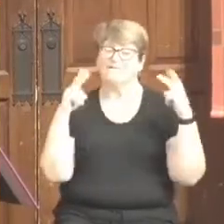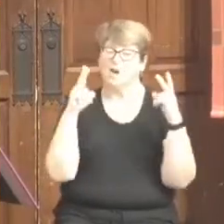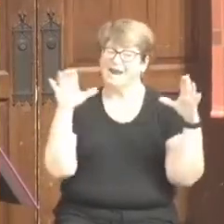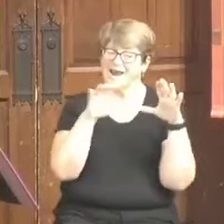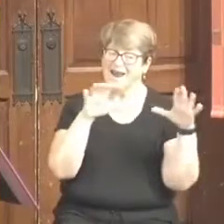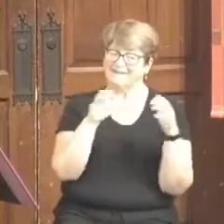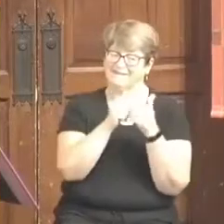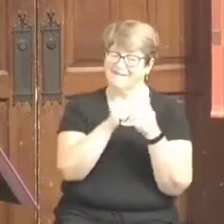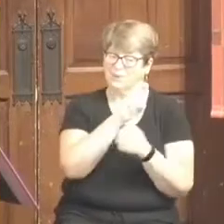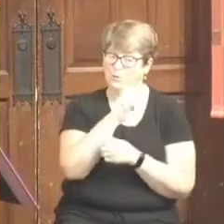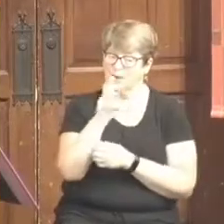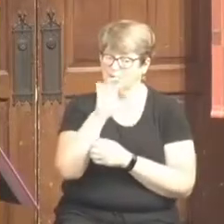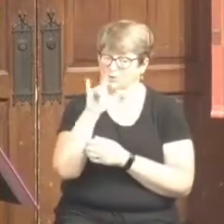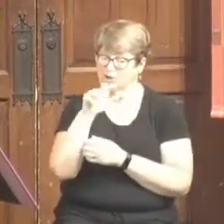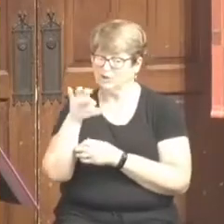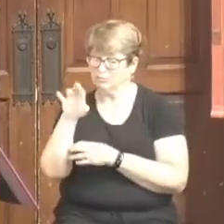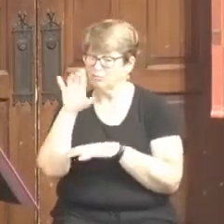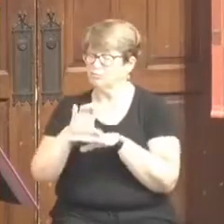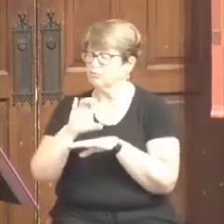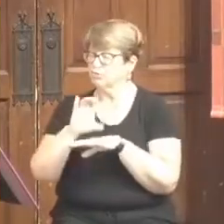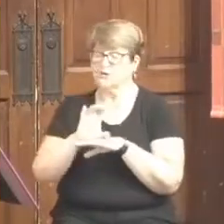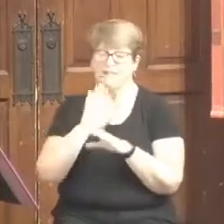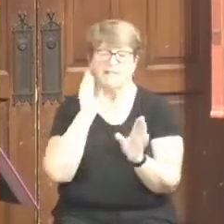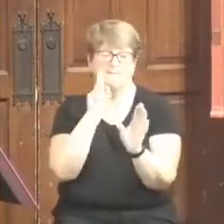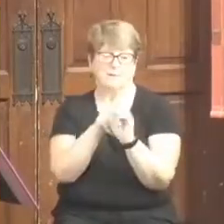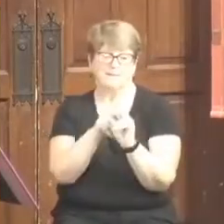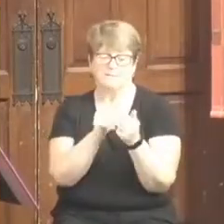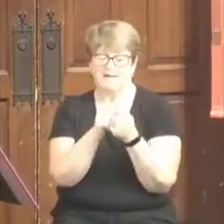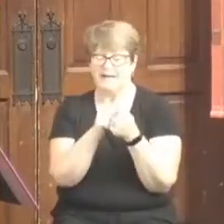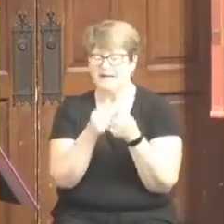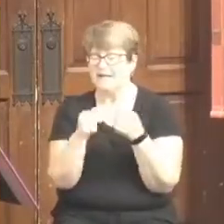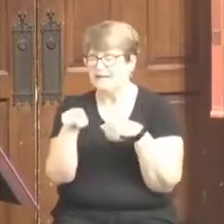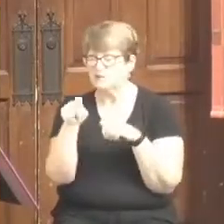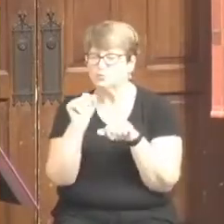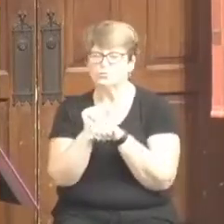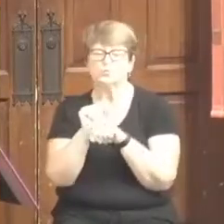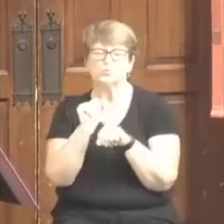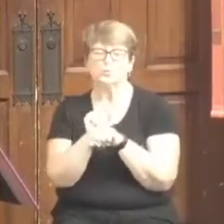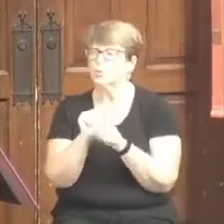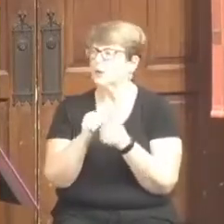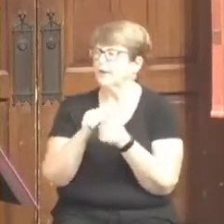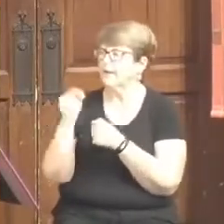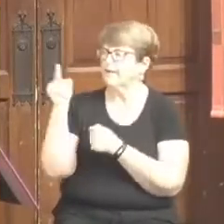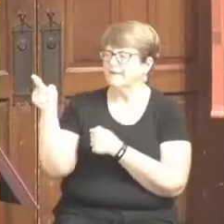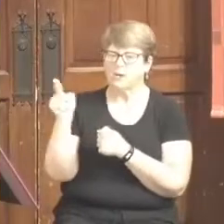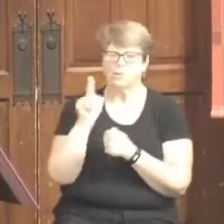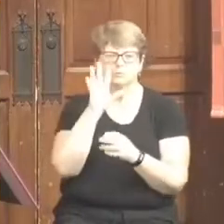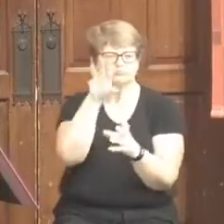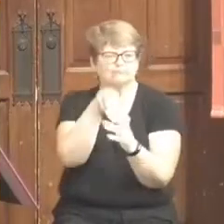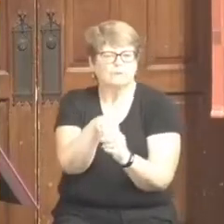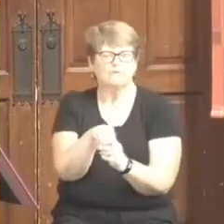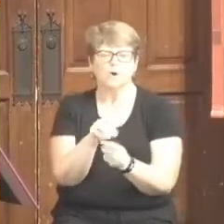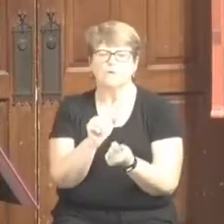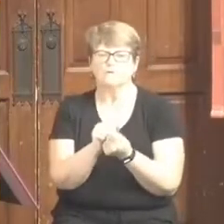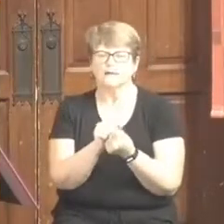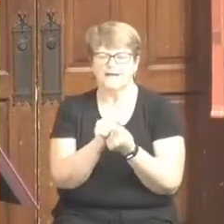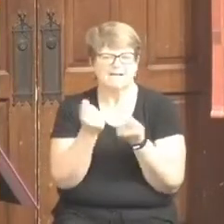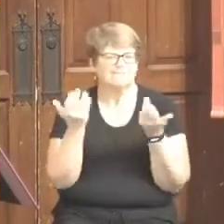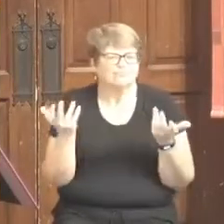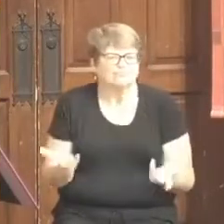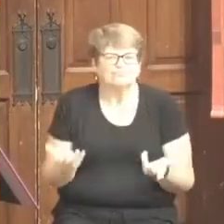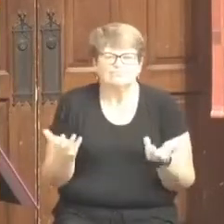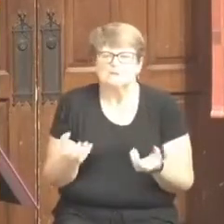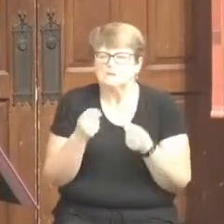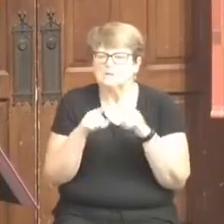Westchester Church. They participated in its ministries and were engaged and involved in many of the